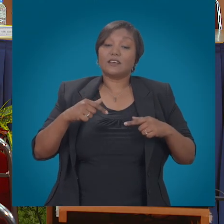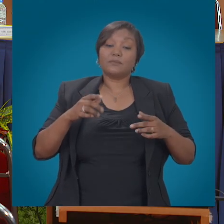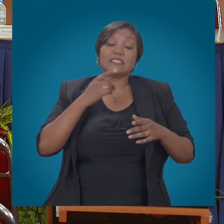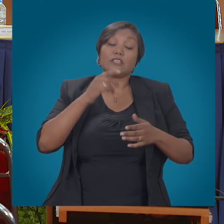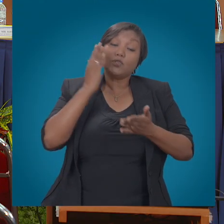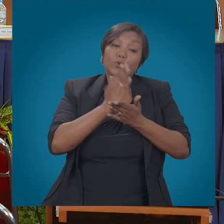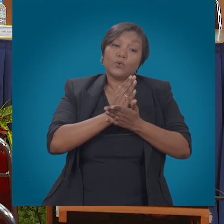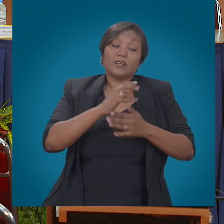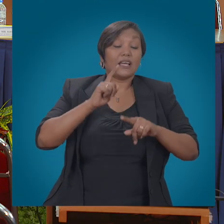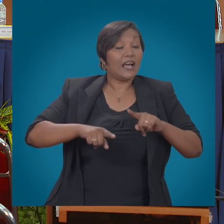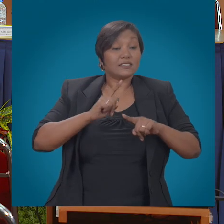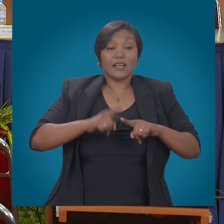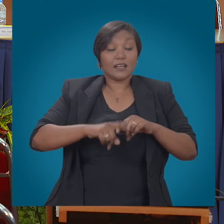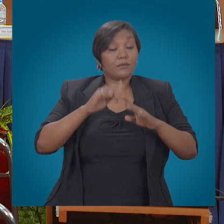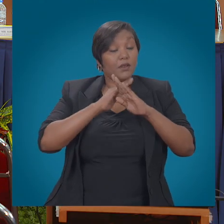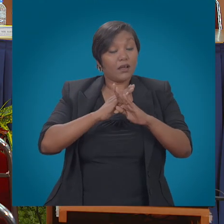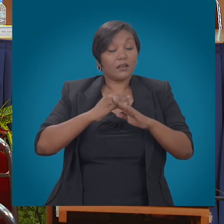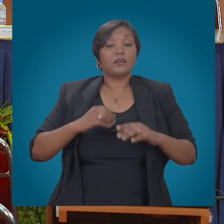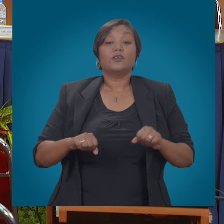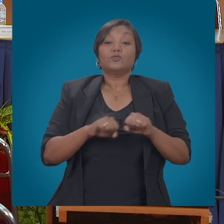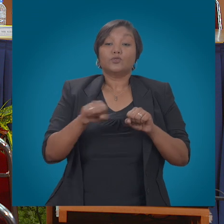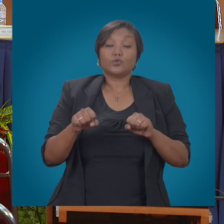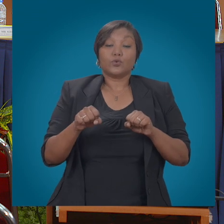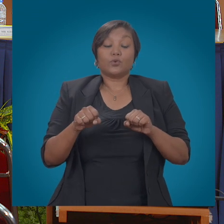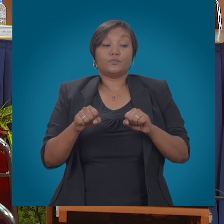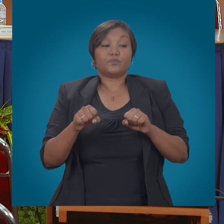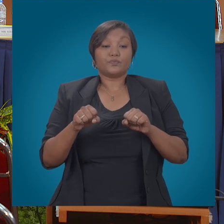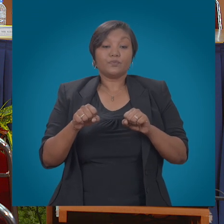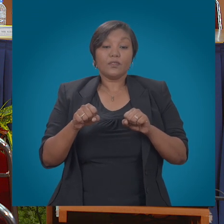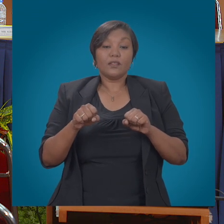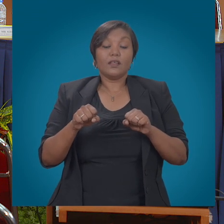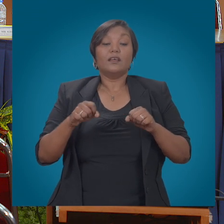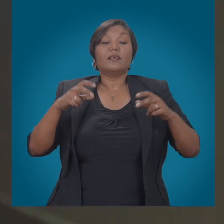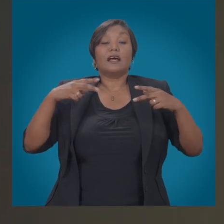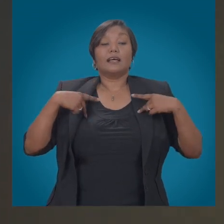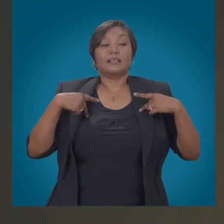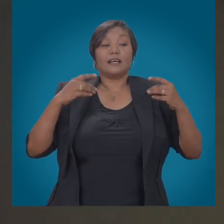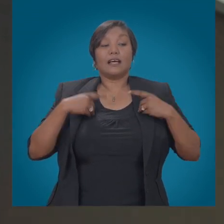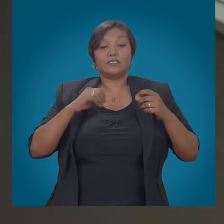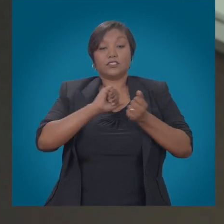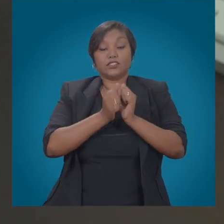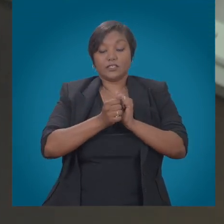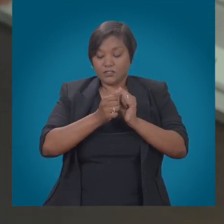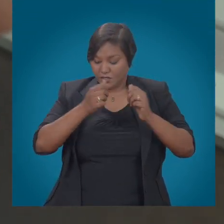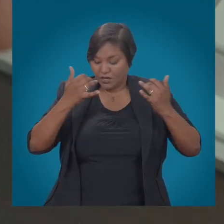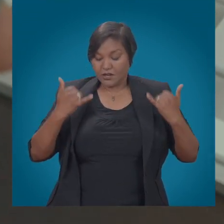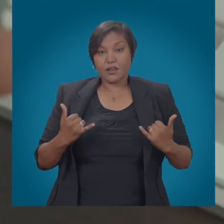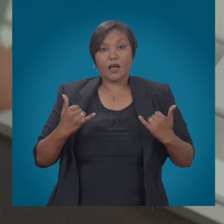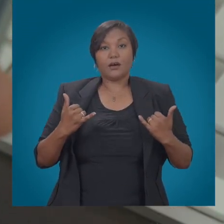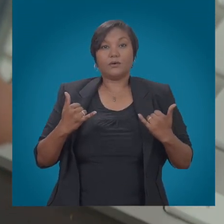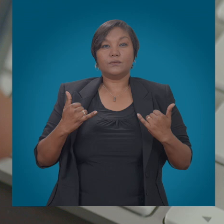by free text, video messaging and voice calls truly revealed itself over the last two years. Ought to improvements in broadband